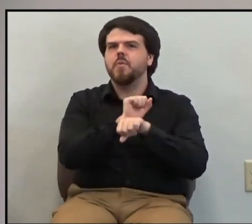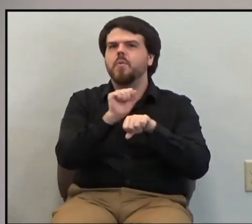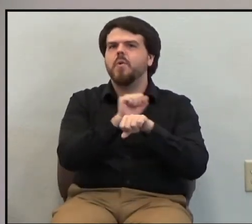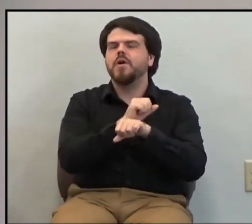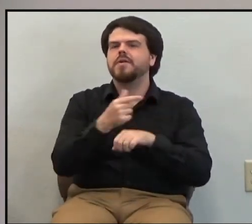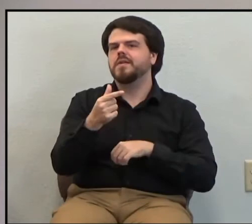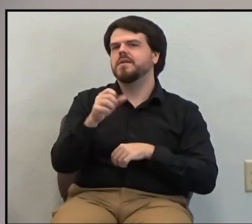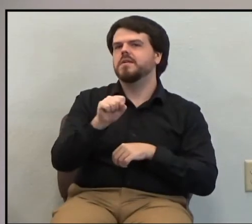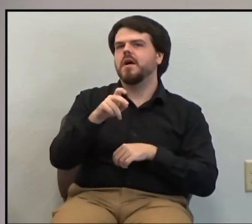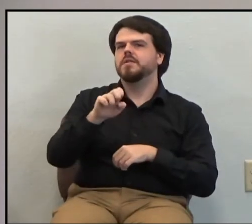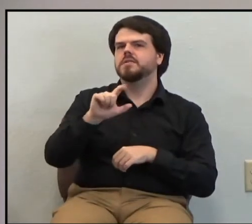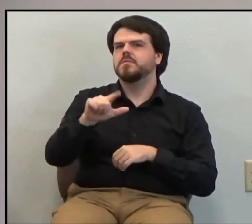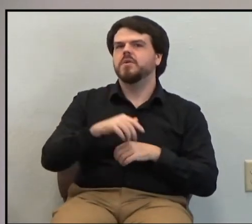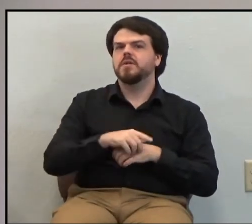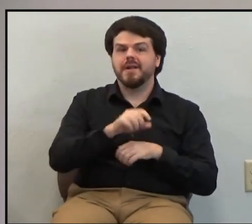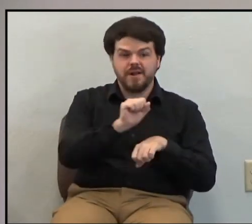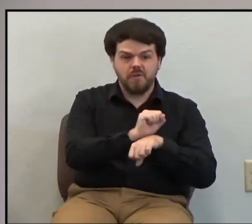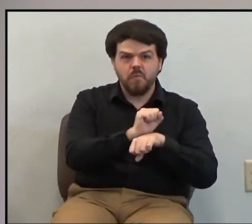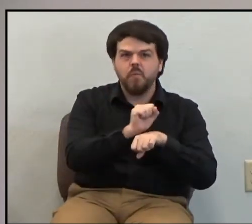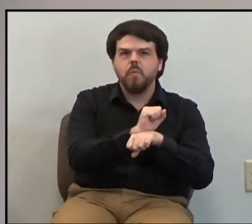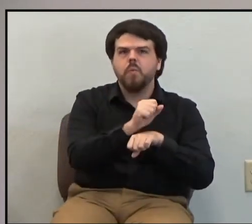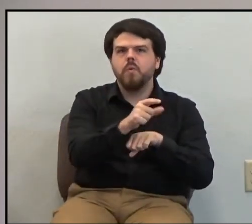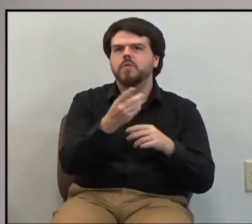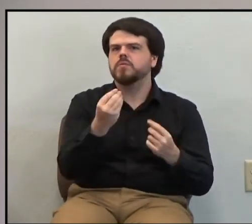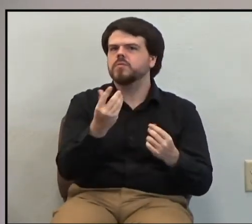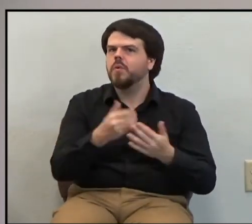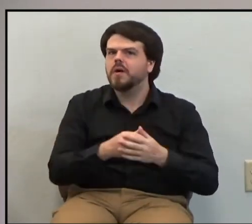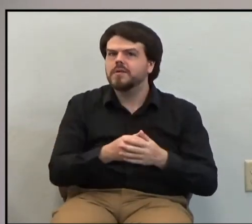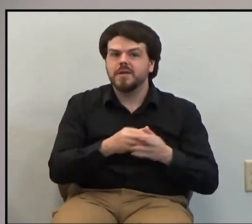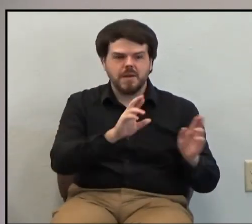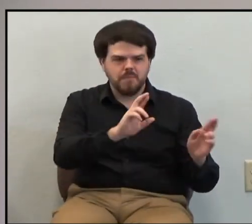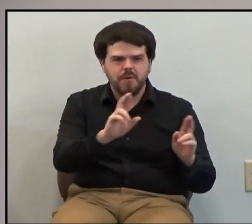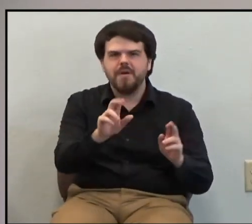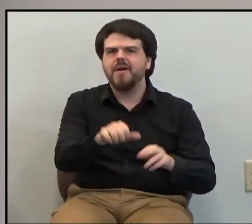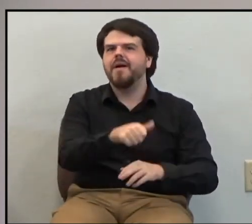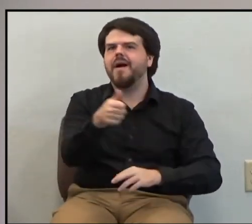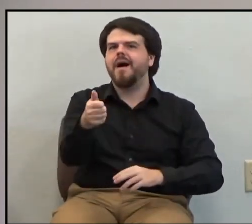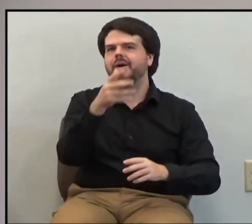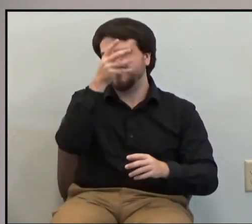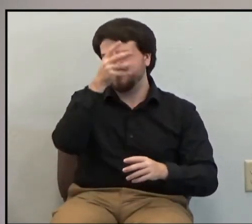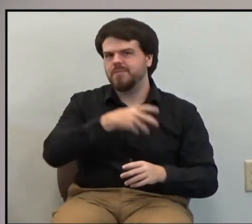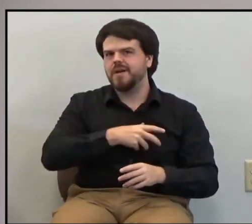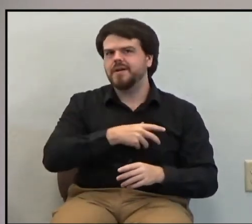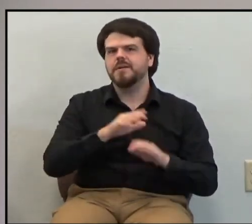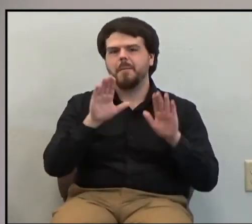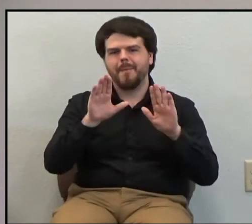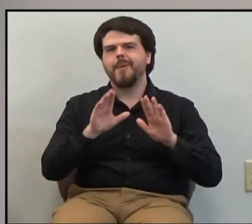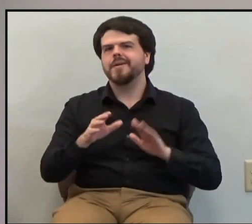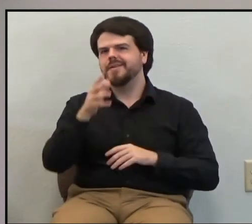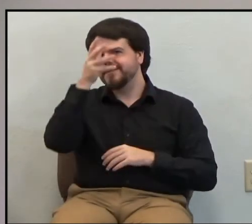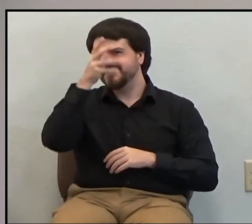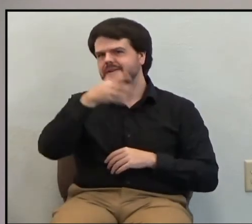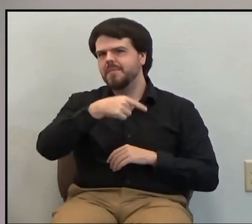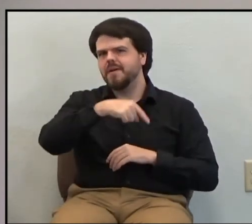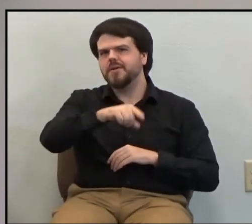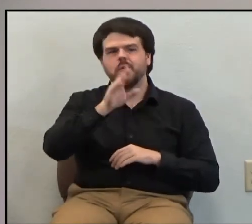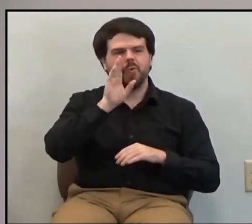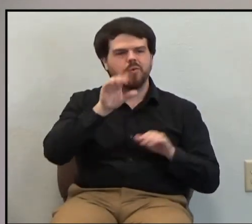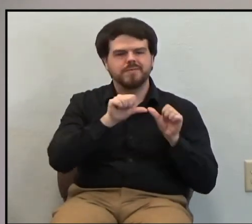work hard to prepare other men, magnificent men, who would continue the work.